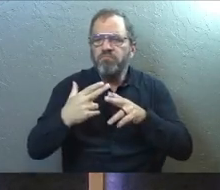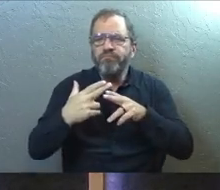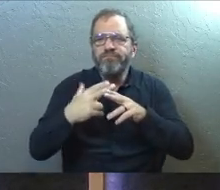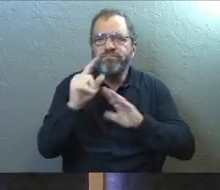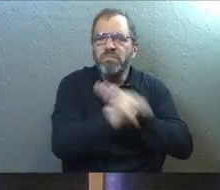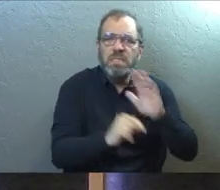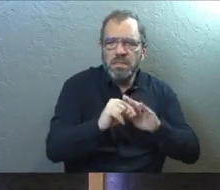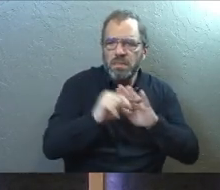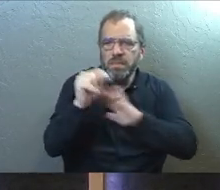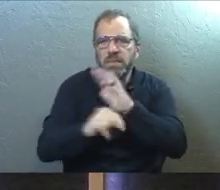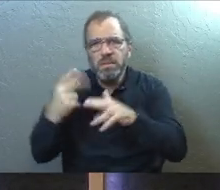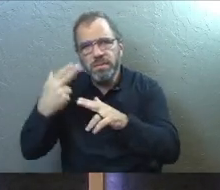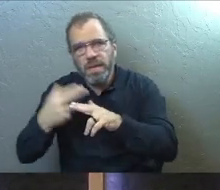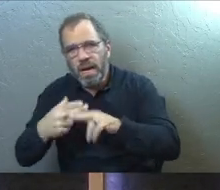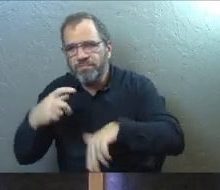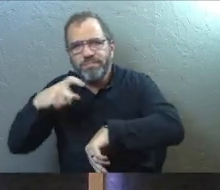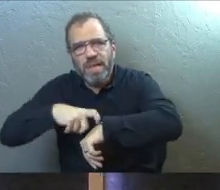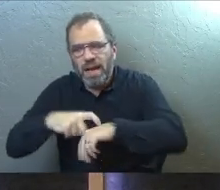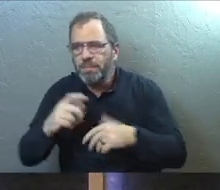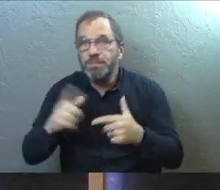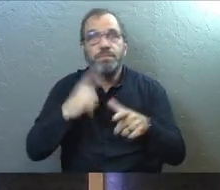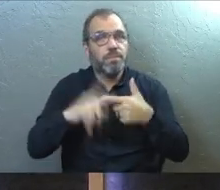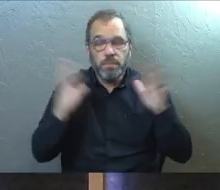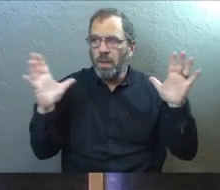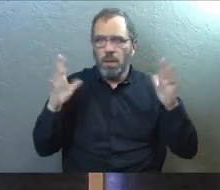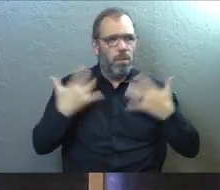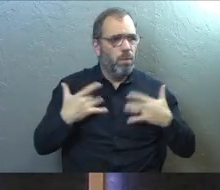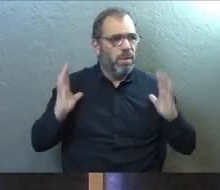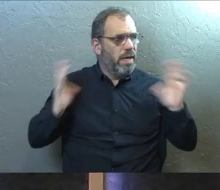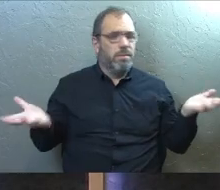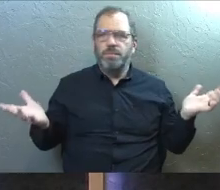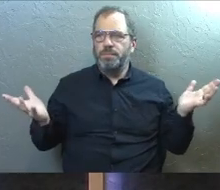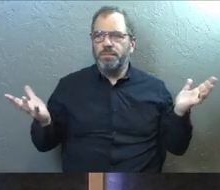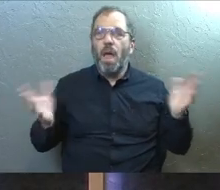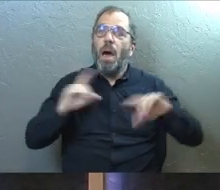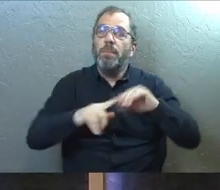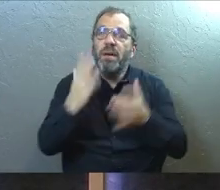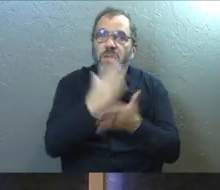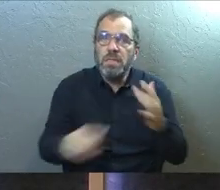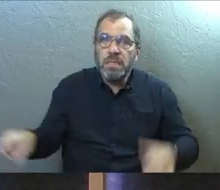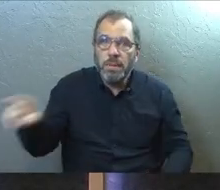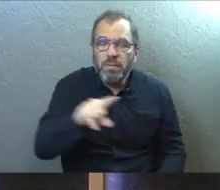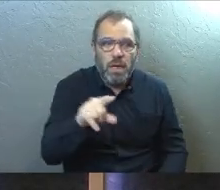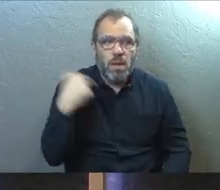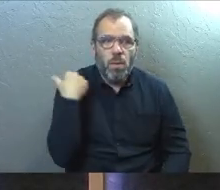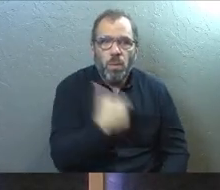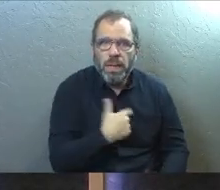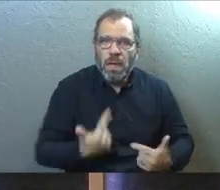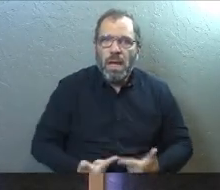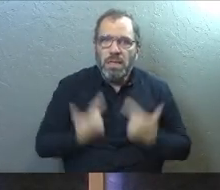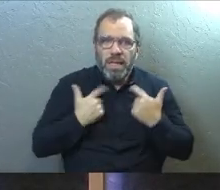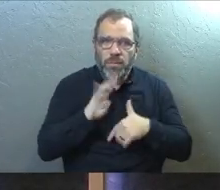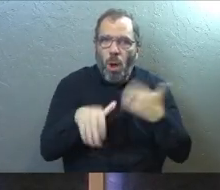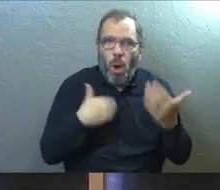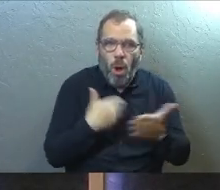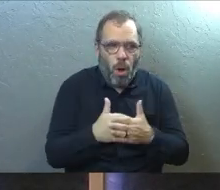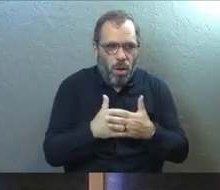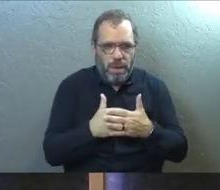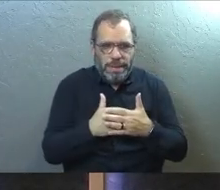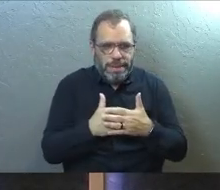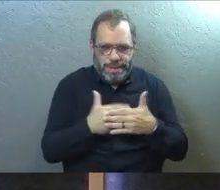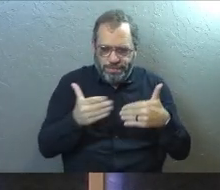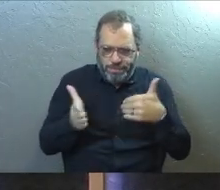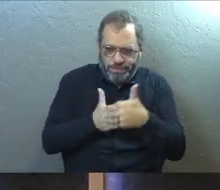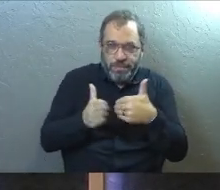of time. And we go through a depressive season and then we're back out of it. But for some of us, it feels like we've lived our whole life right